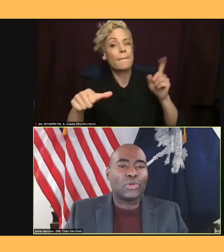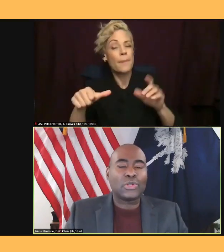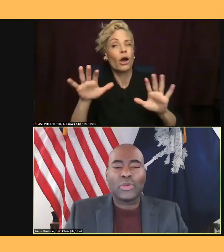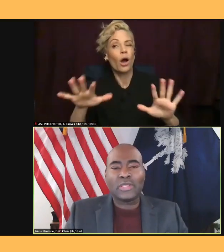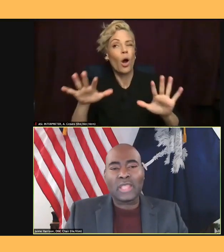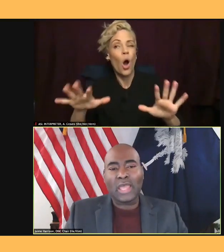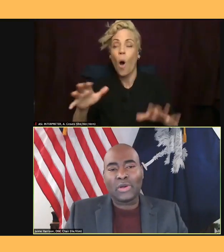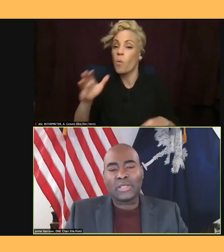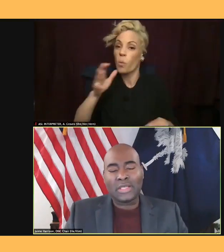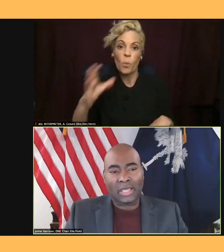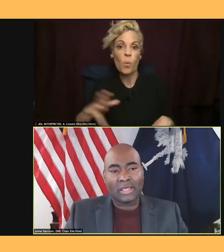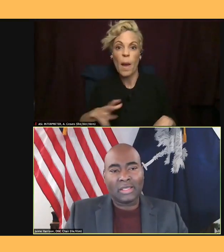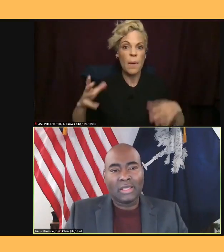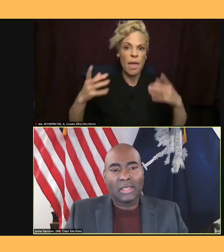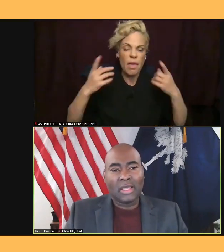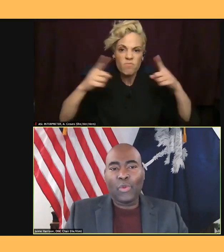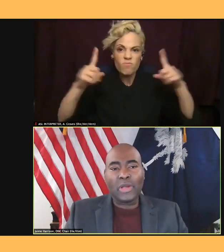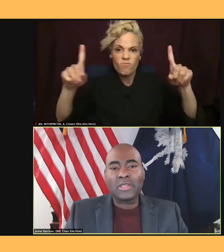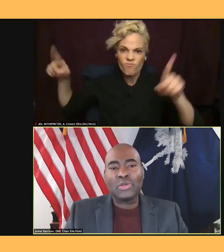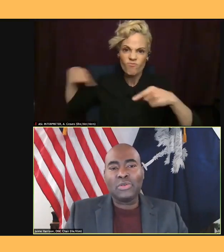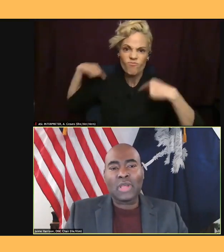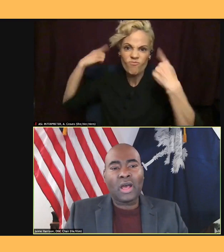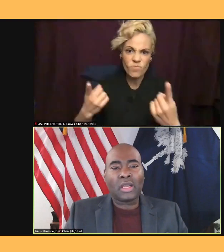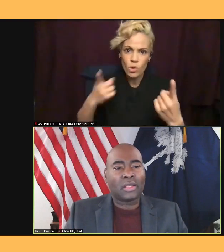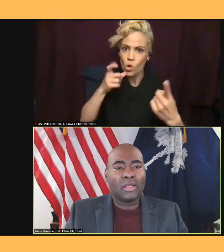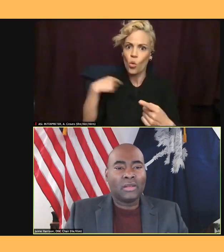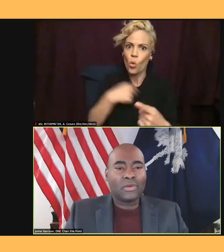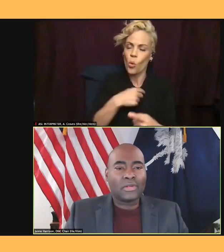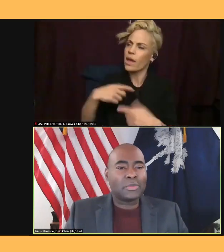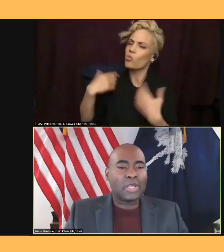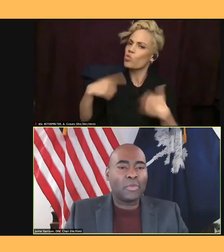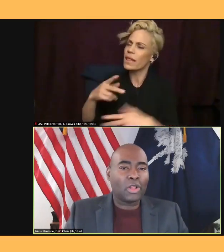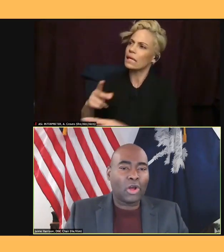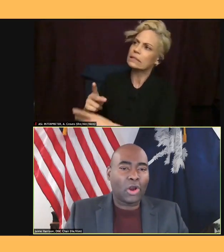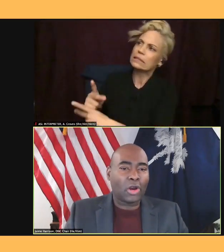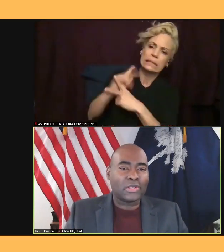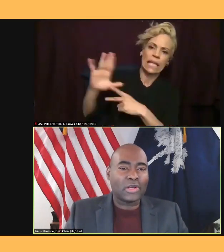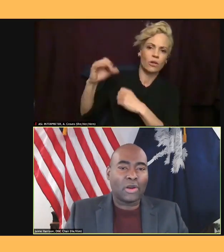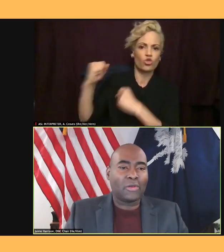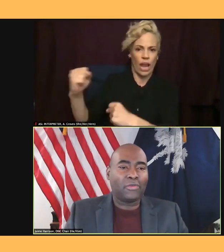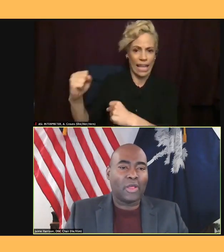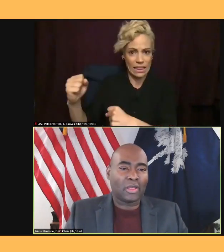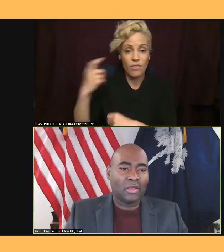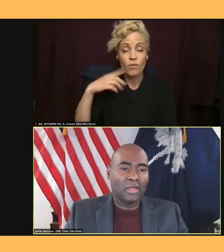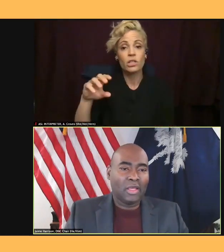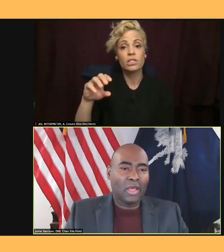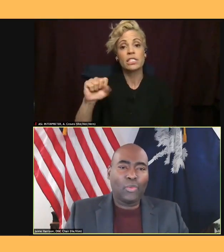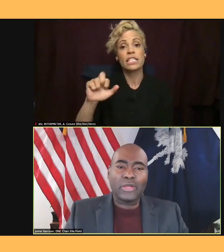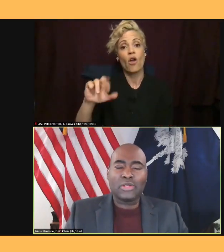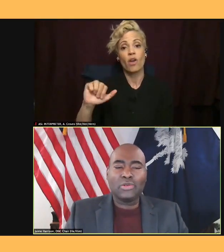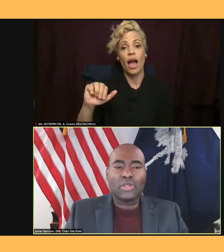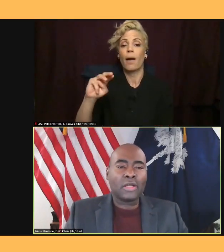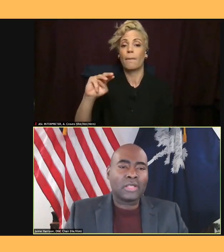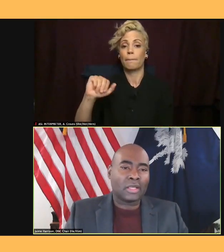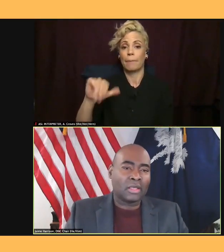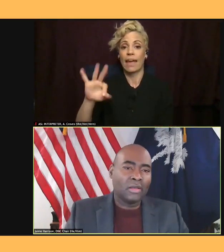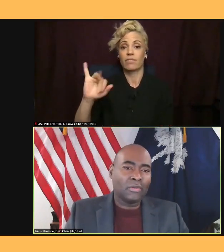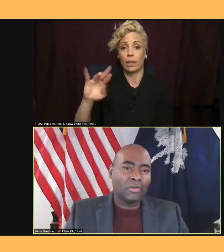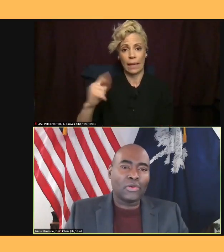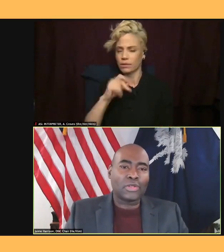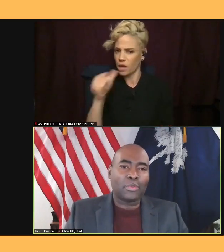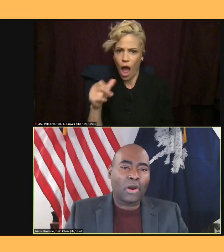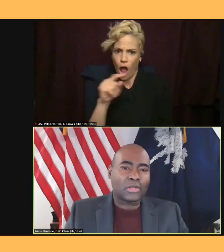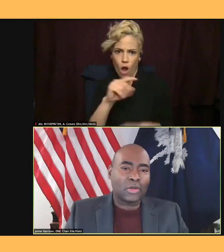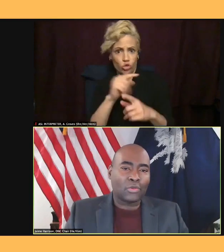on today. It wasn't too daunting for September Clark or Sarah Meek Fleming. It wasn't too daunting for Rosa Parks or